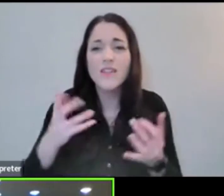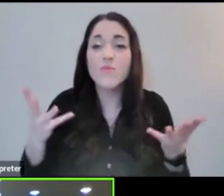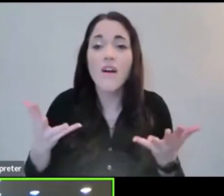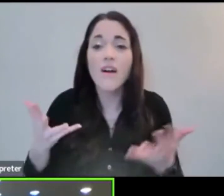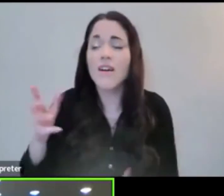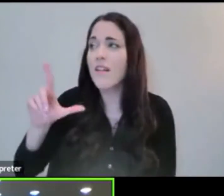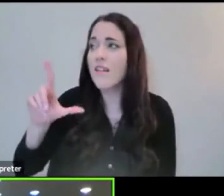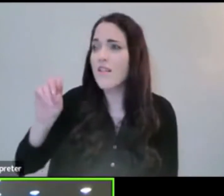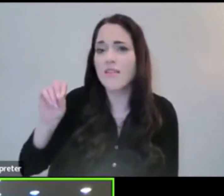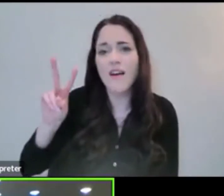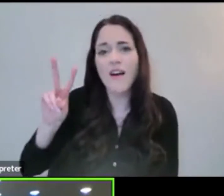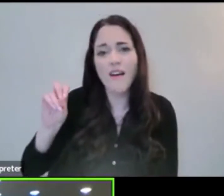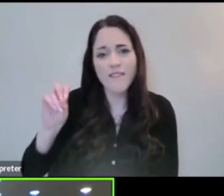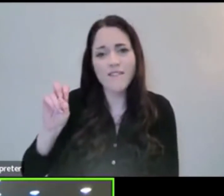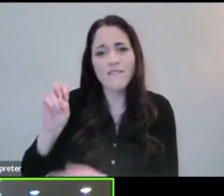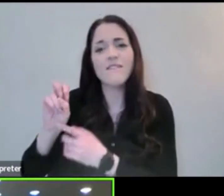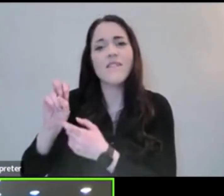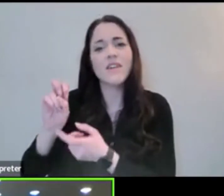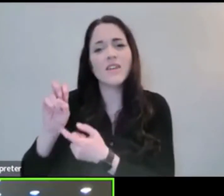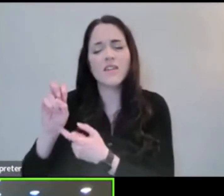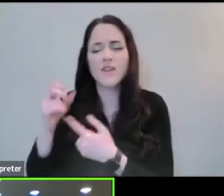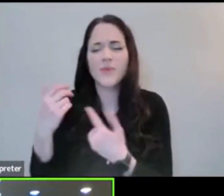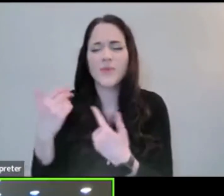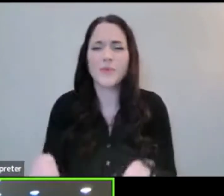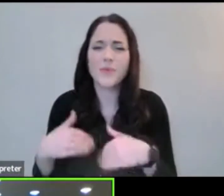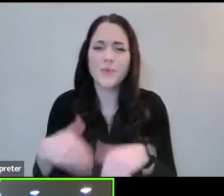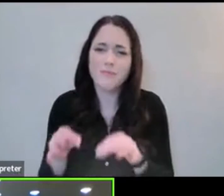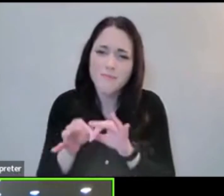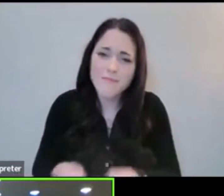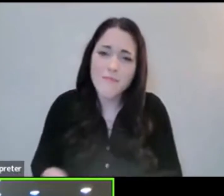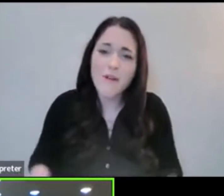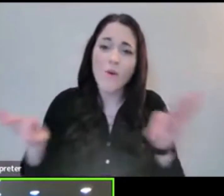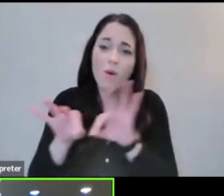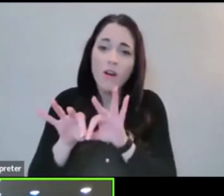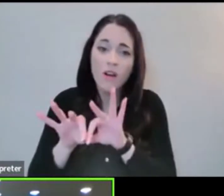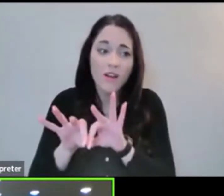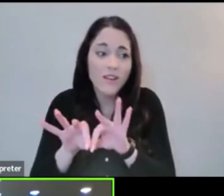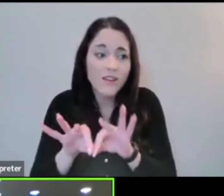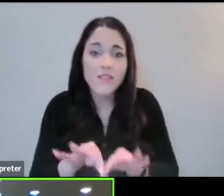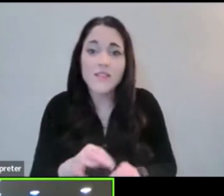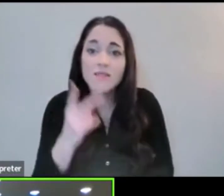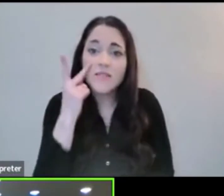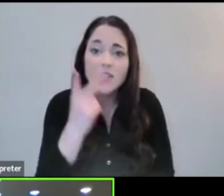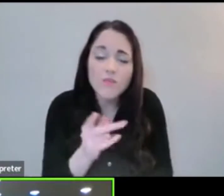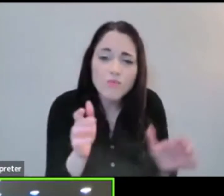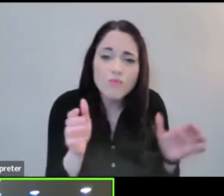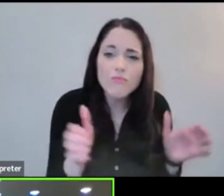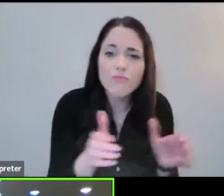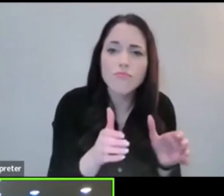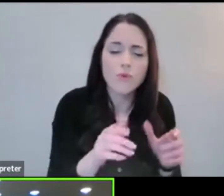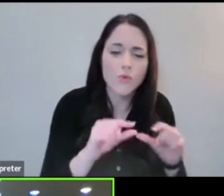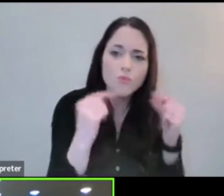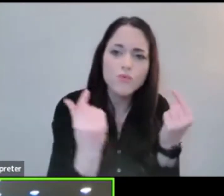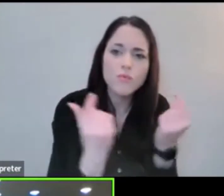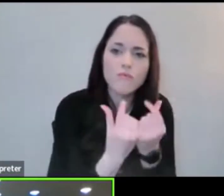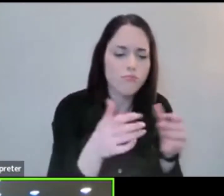sweet love. No, not just for some, but for everyone.